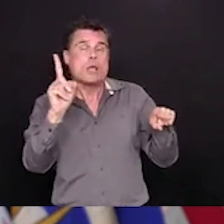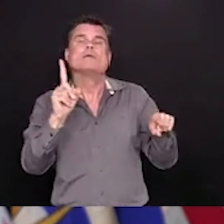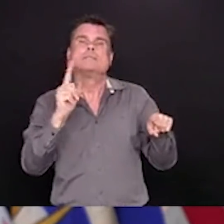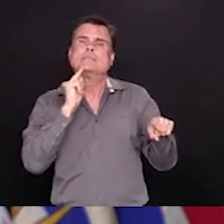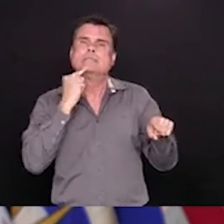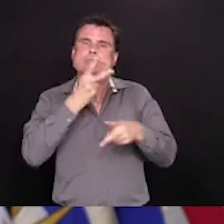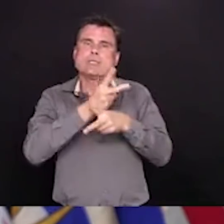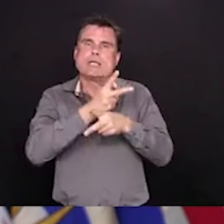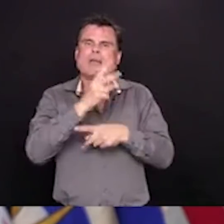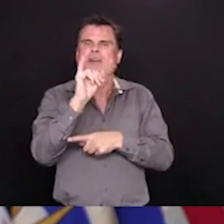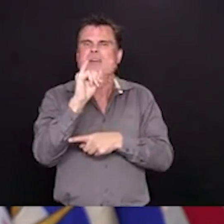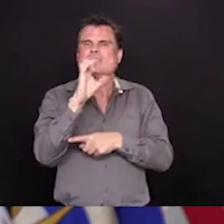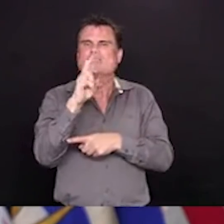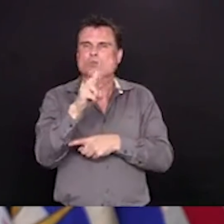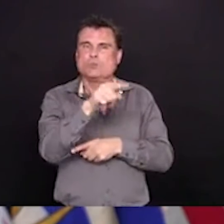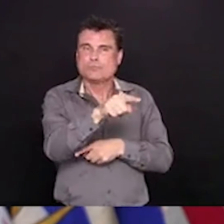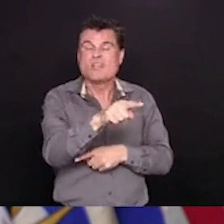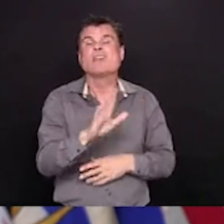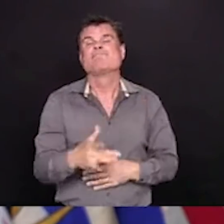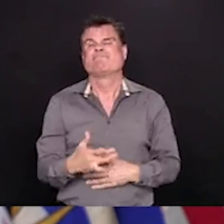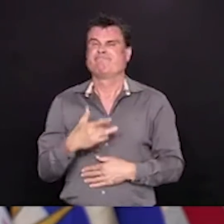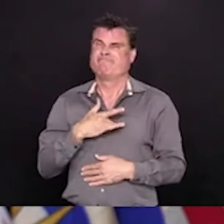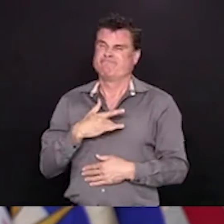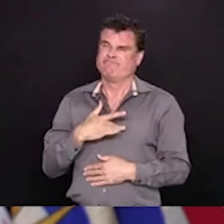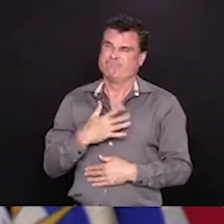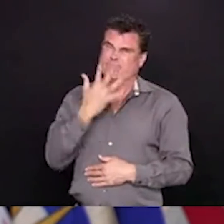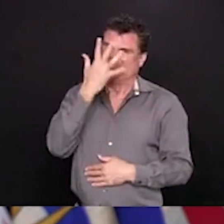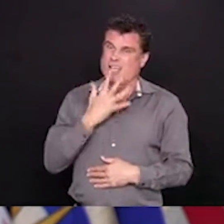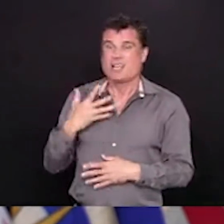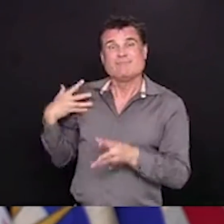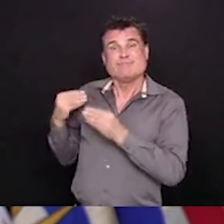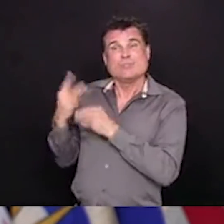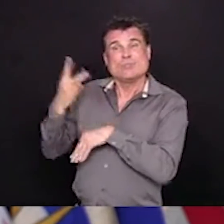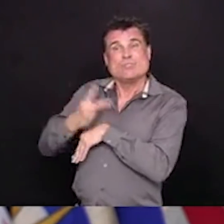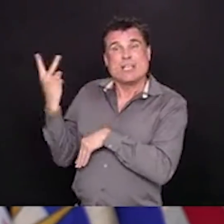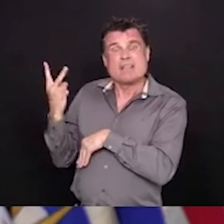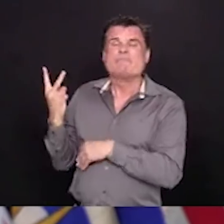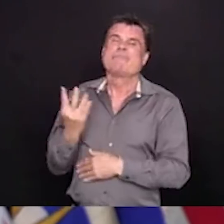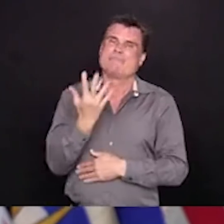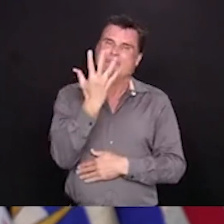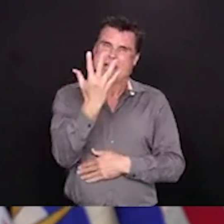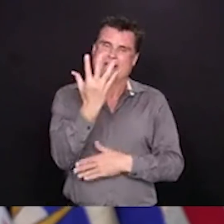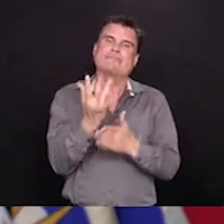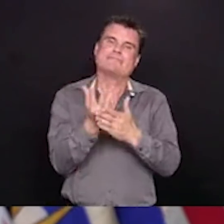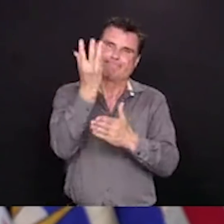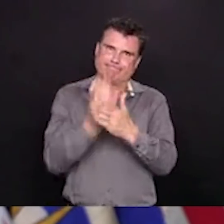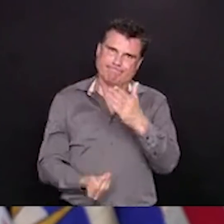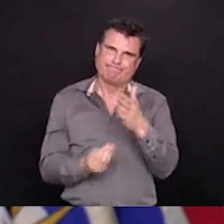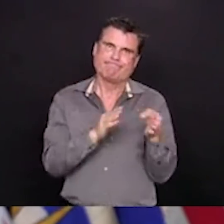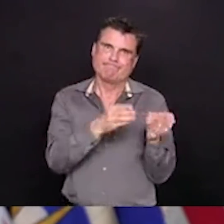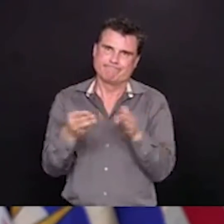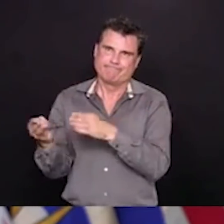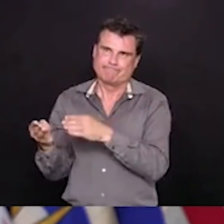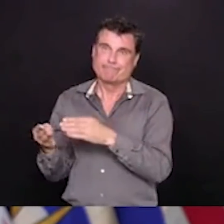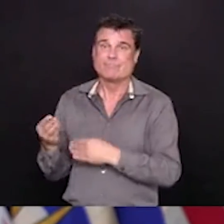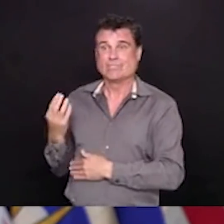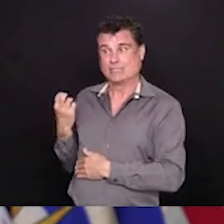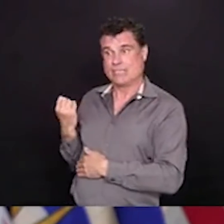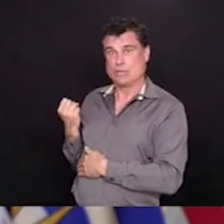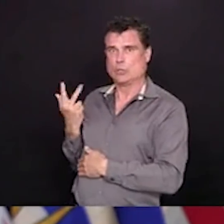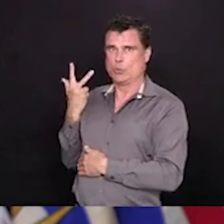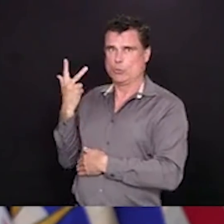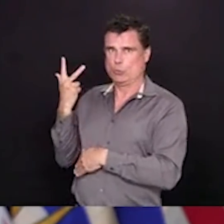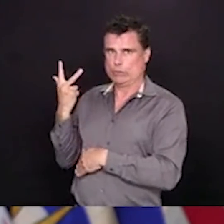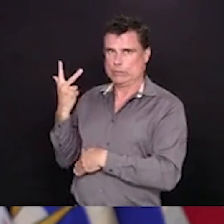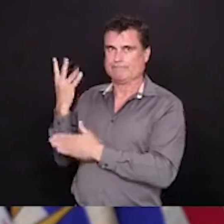deaths in the past two days. Three on Saturday and two yesterday. Bringing our total to 86 people who have